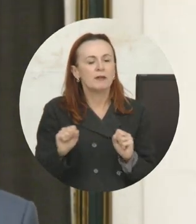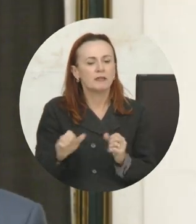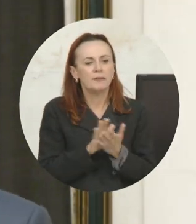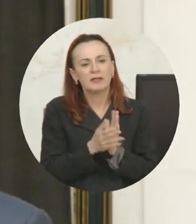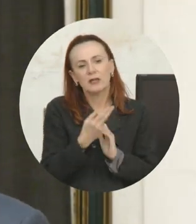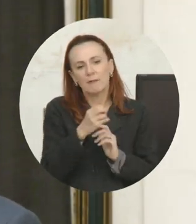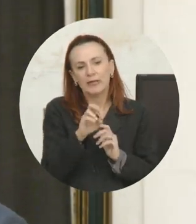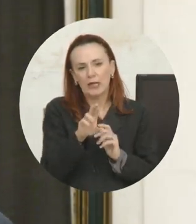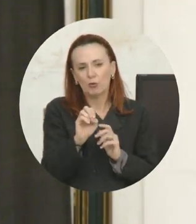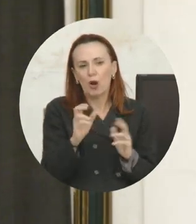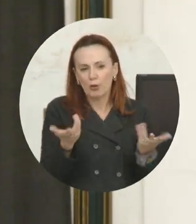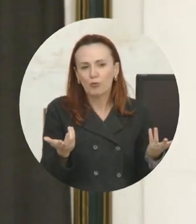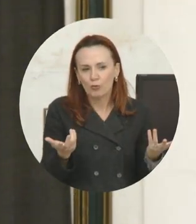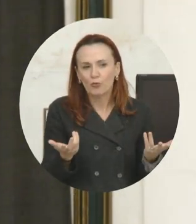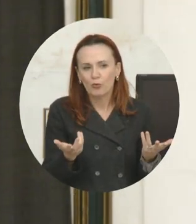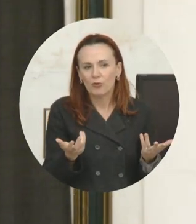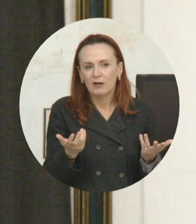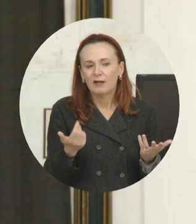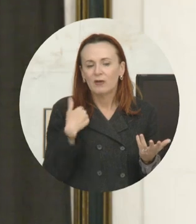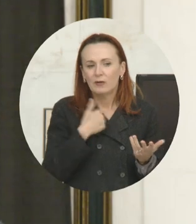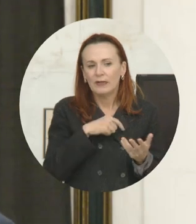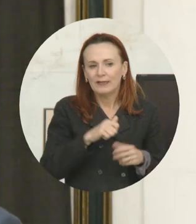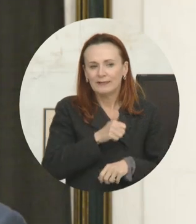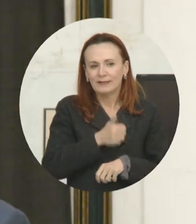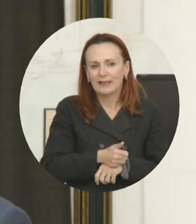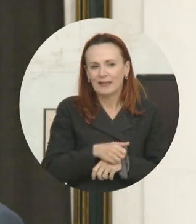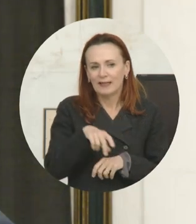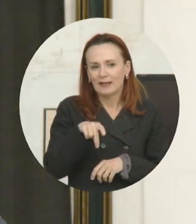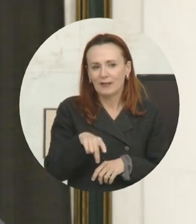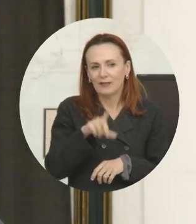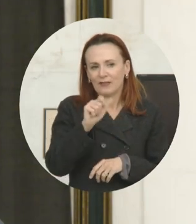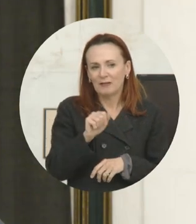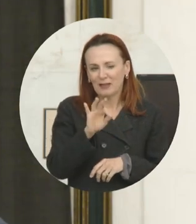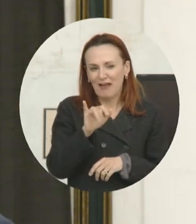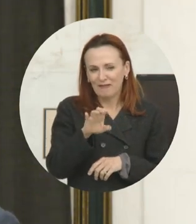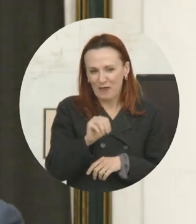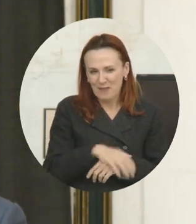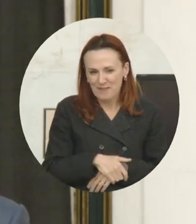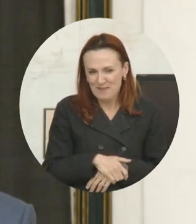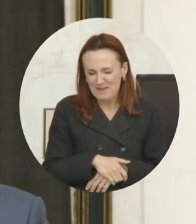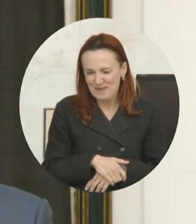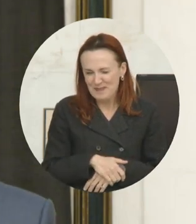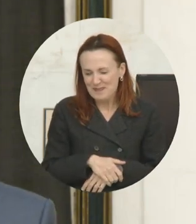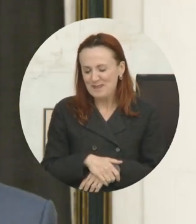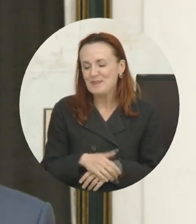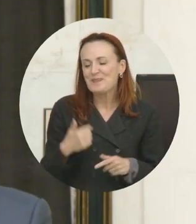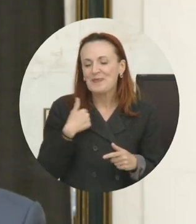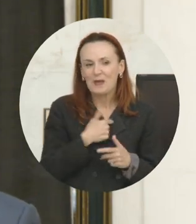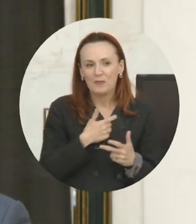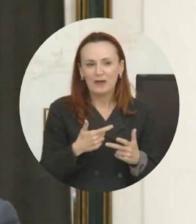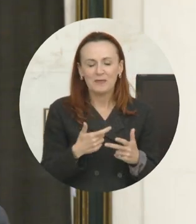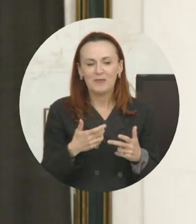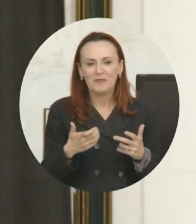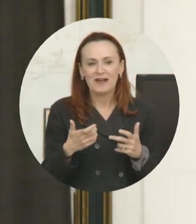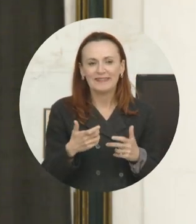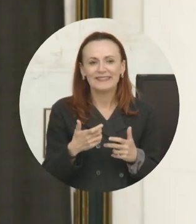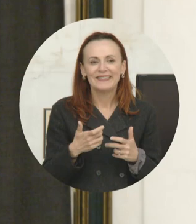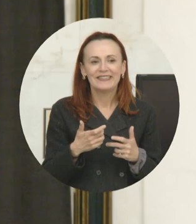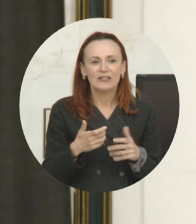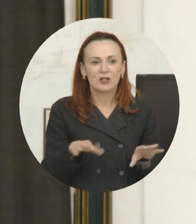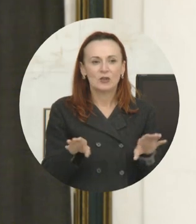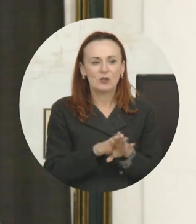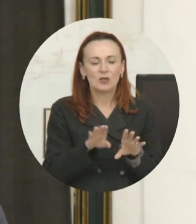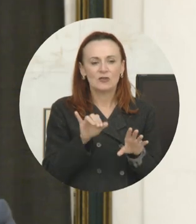platform, and that's what you were talking about, for them to make that contribution. So I just wanted to close on that because I do think we need to